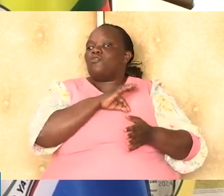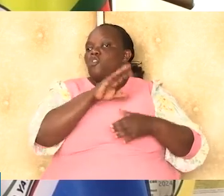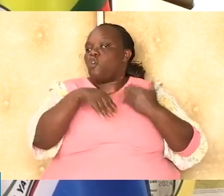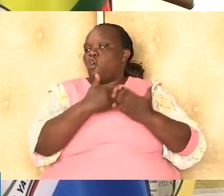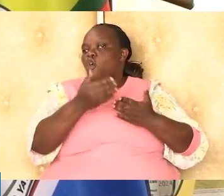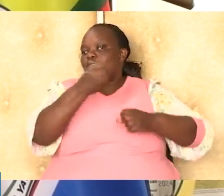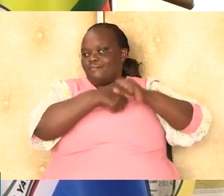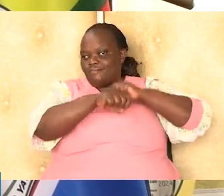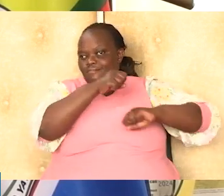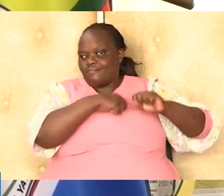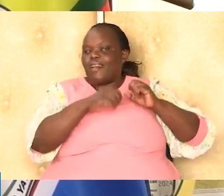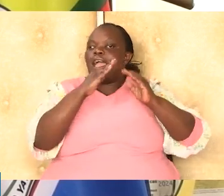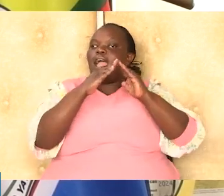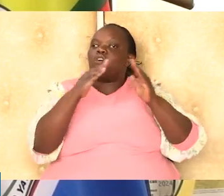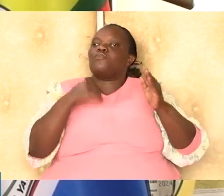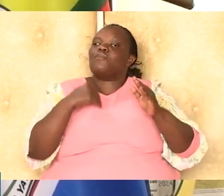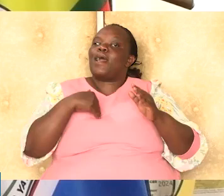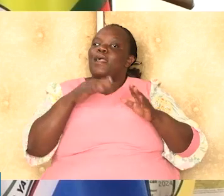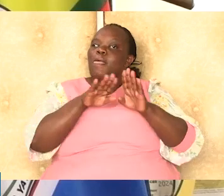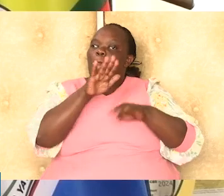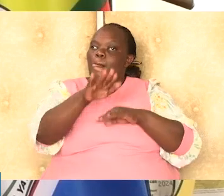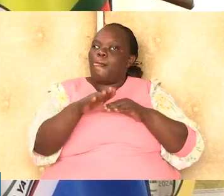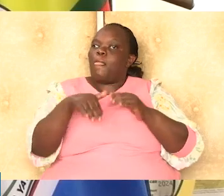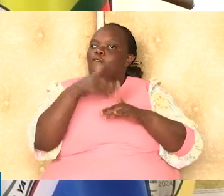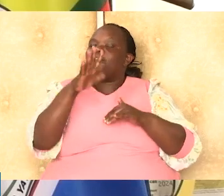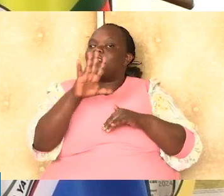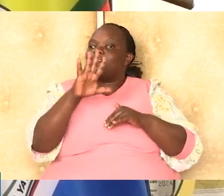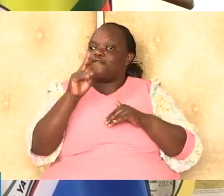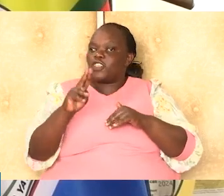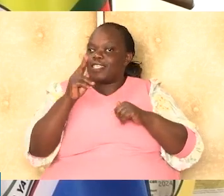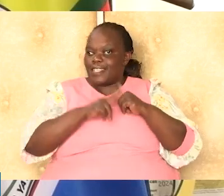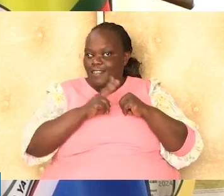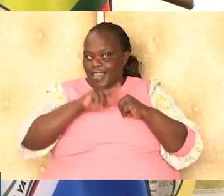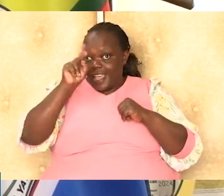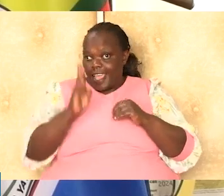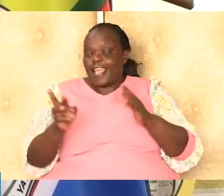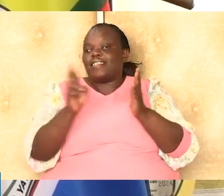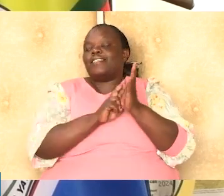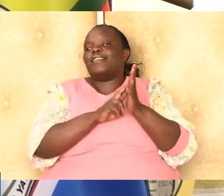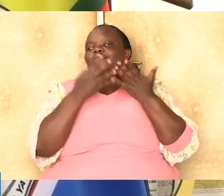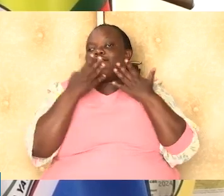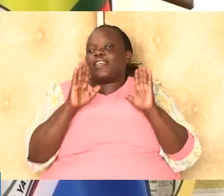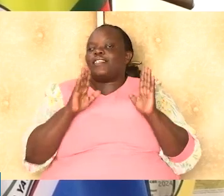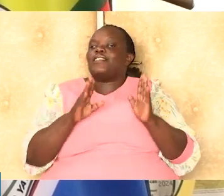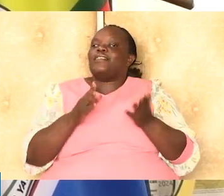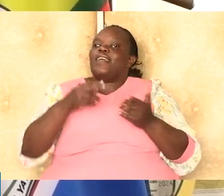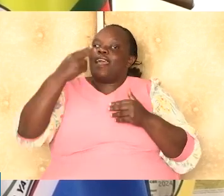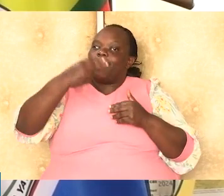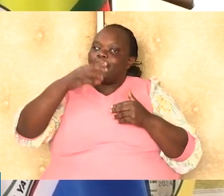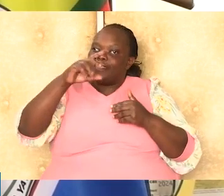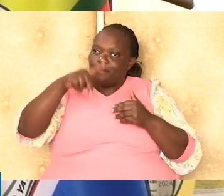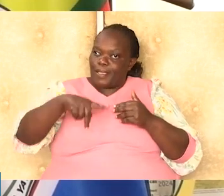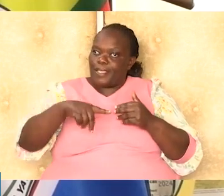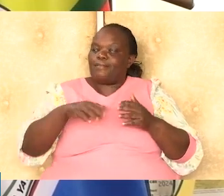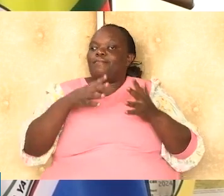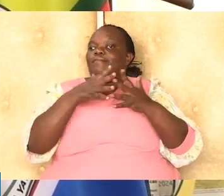to participate through the Bamwayangu platform, where over 547,000 Kenyans have registered. AHP is designed